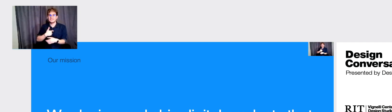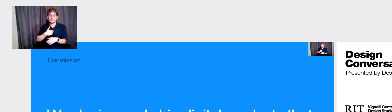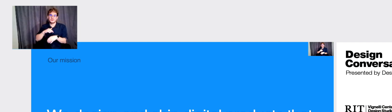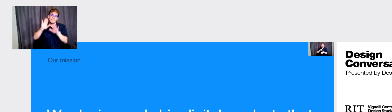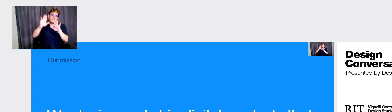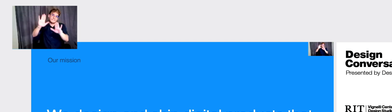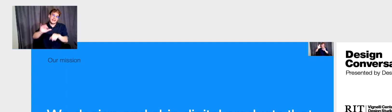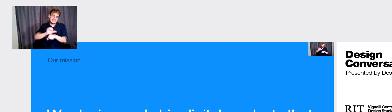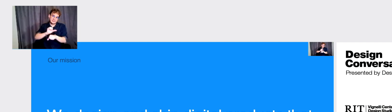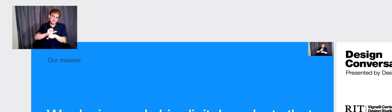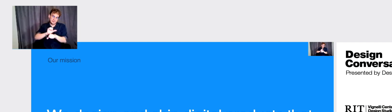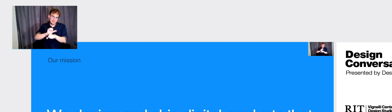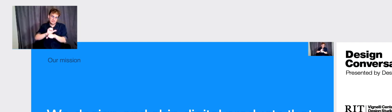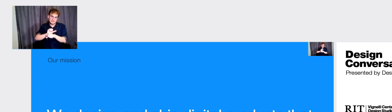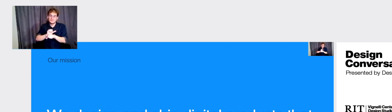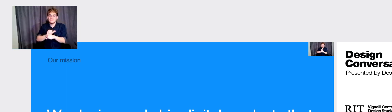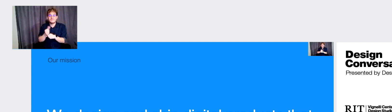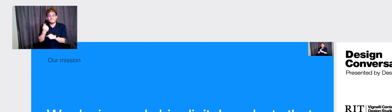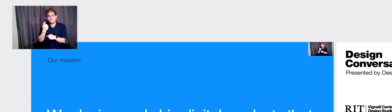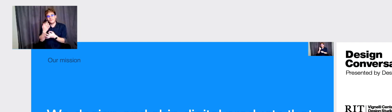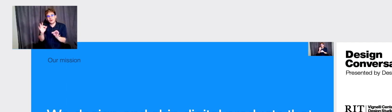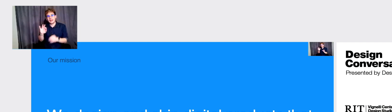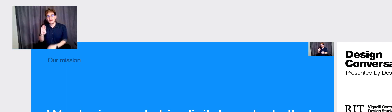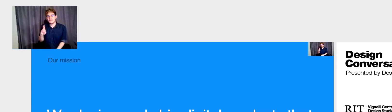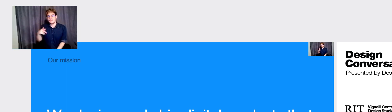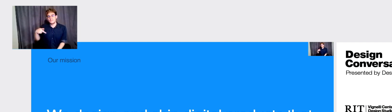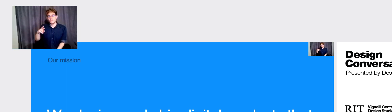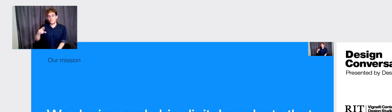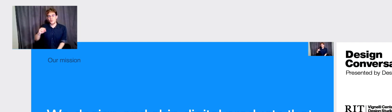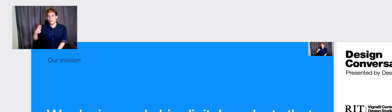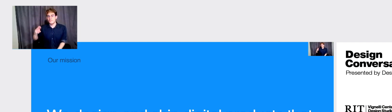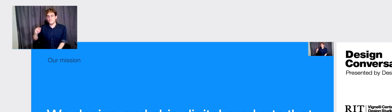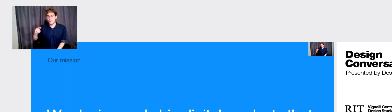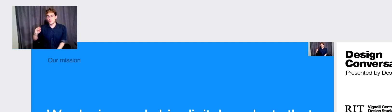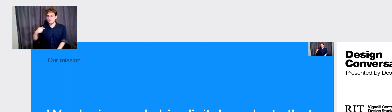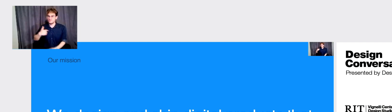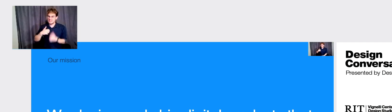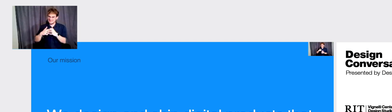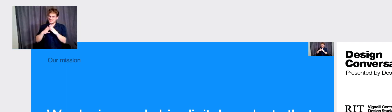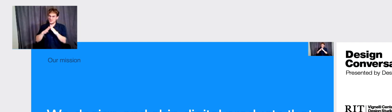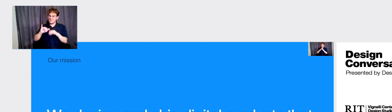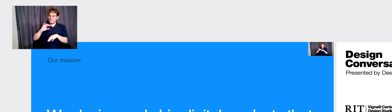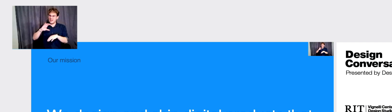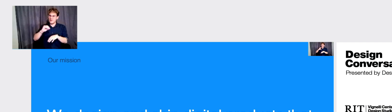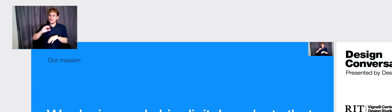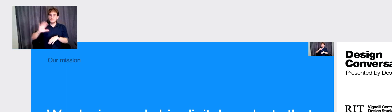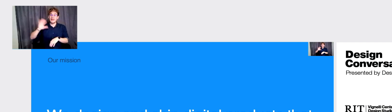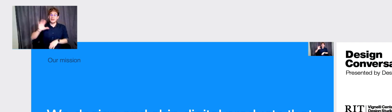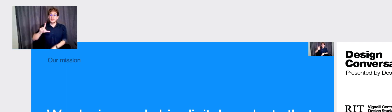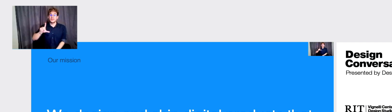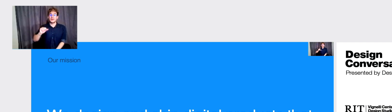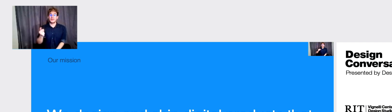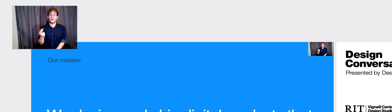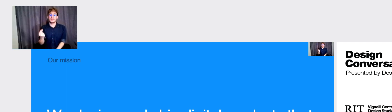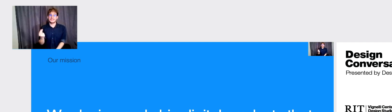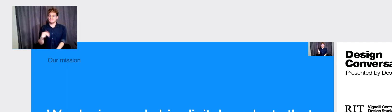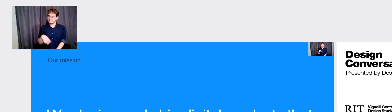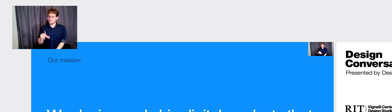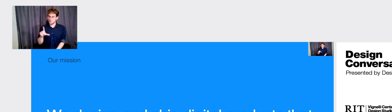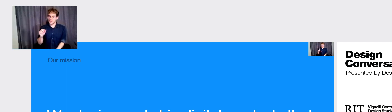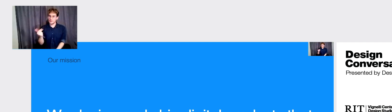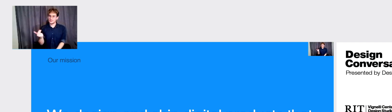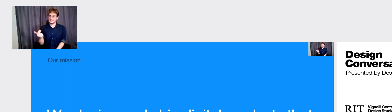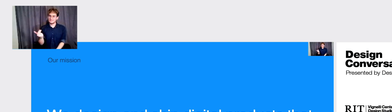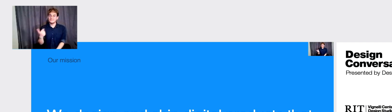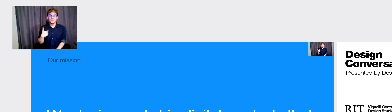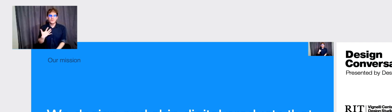pro bono. So we started the company and one of the founders in 2013. And we really